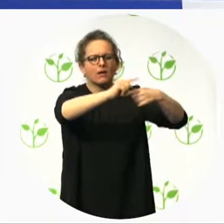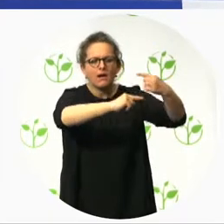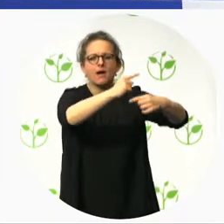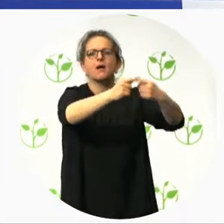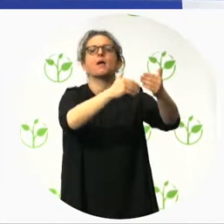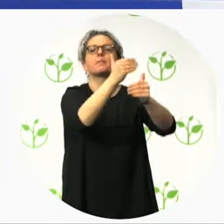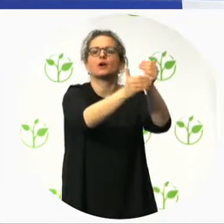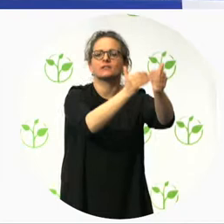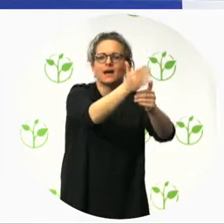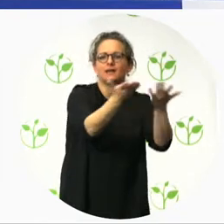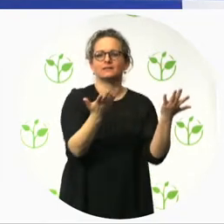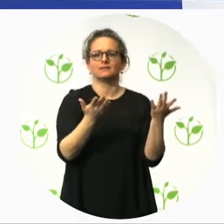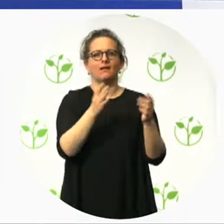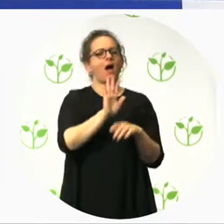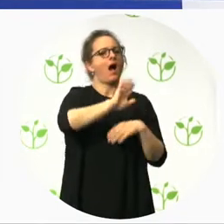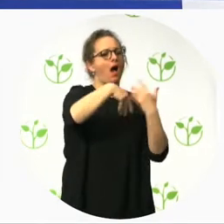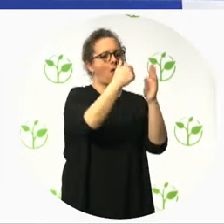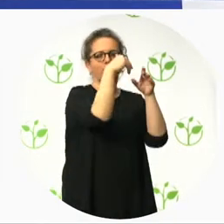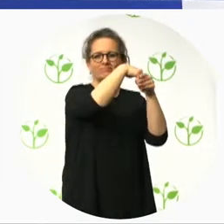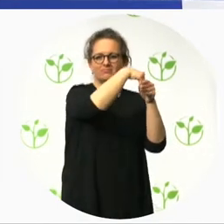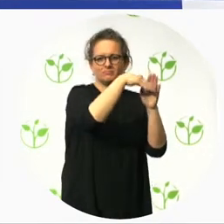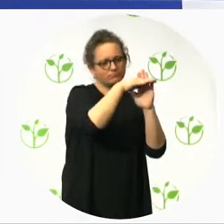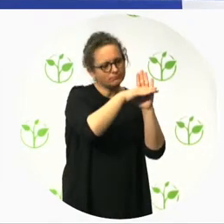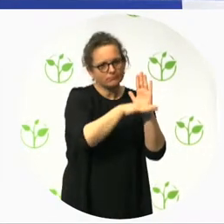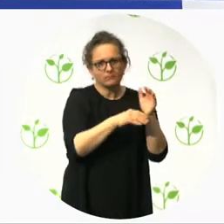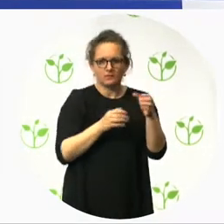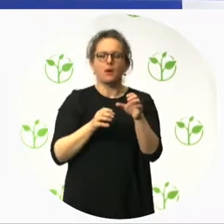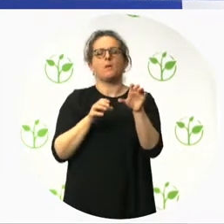and removed via drag-and-drop features.